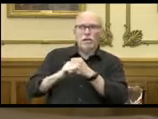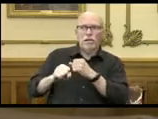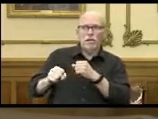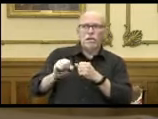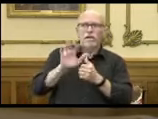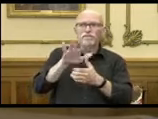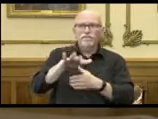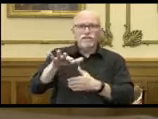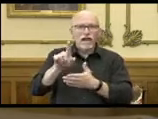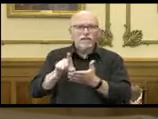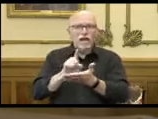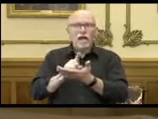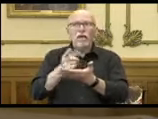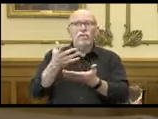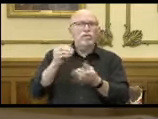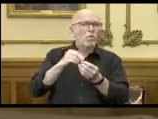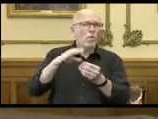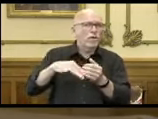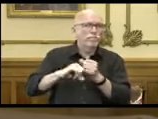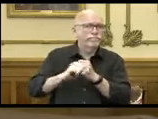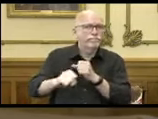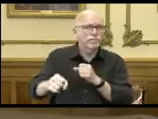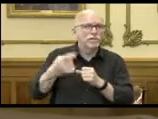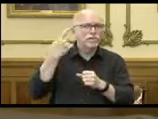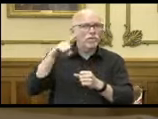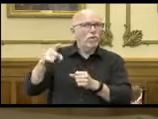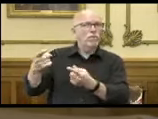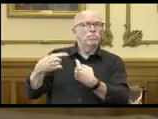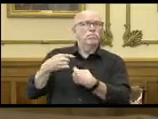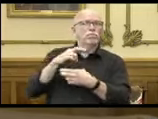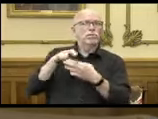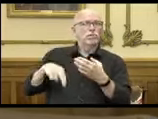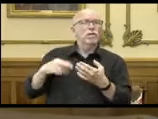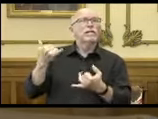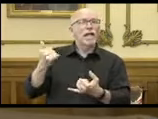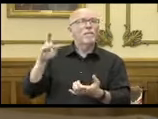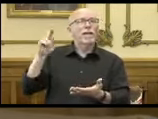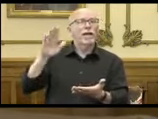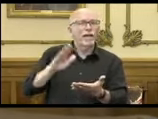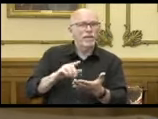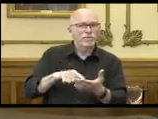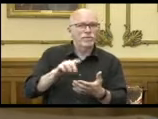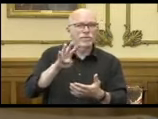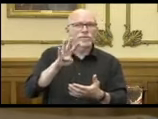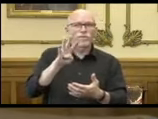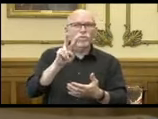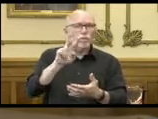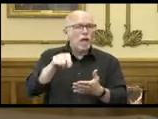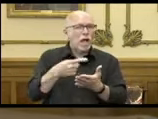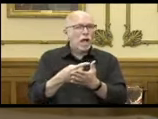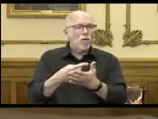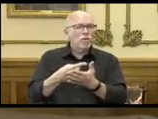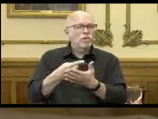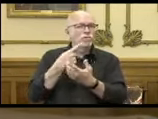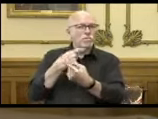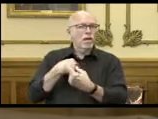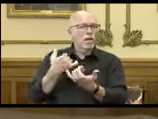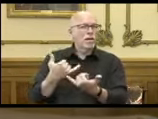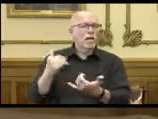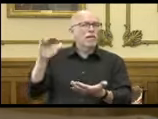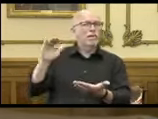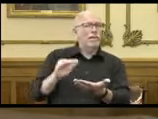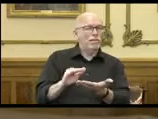hours or more for turnaround time. We're back down now to about 42 hours of turnaround time with